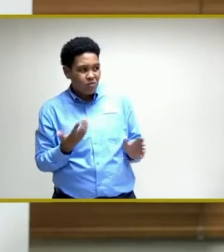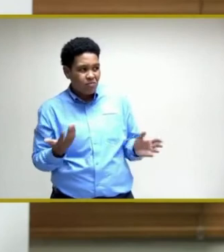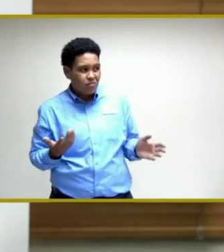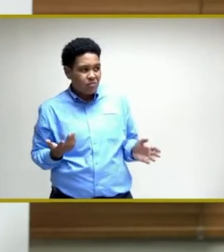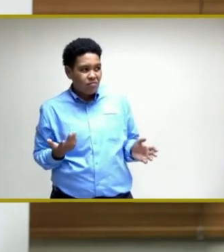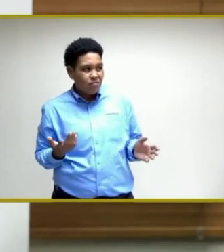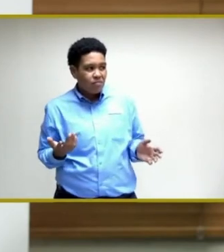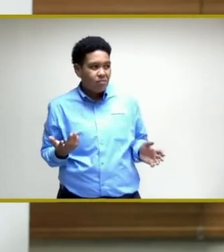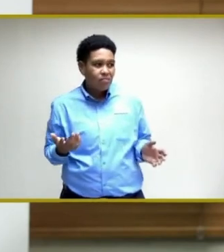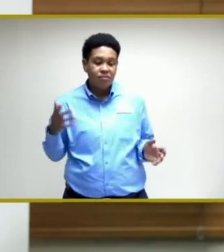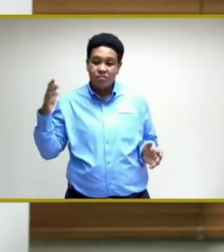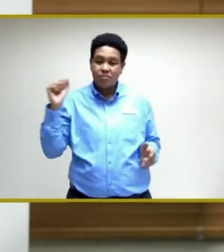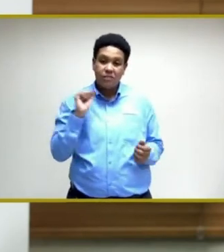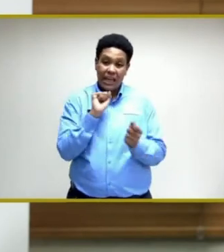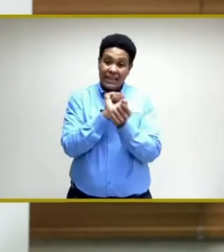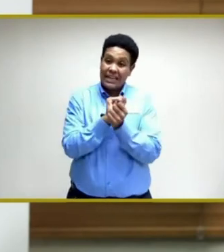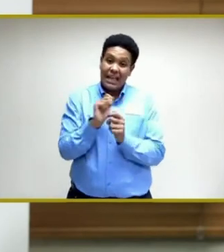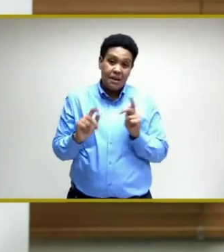detain people.